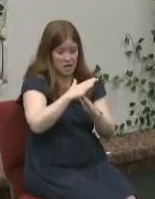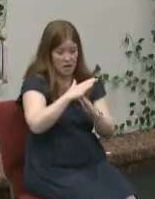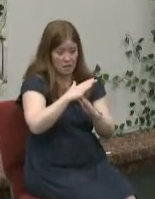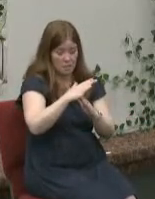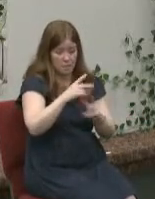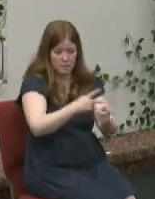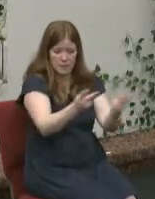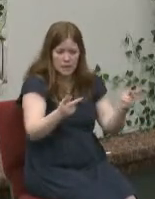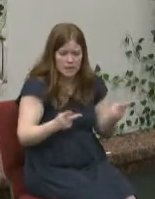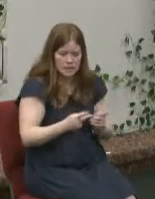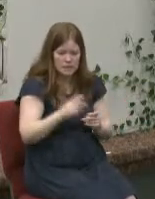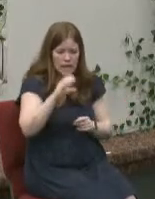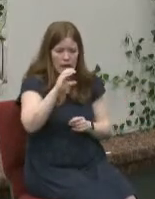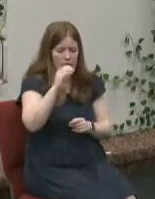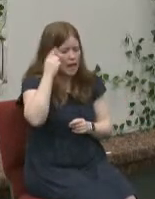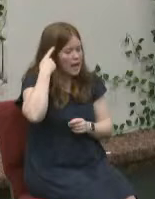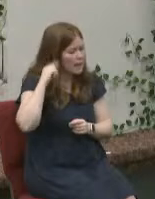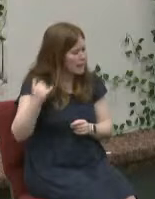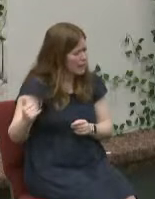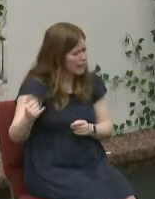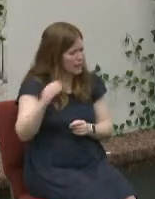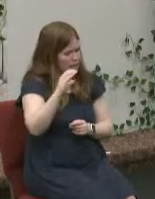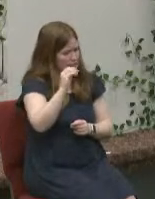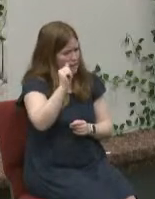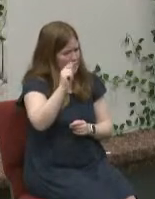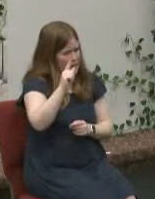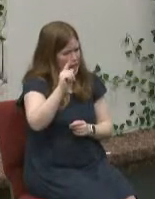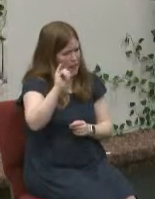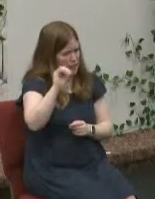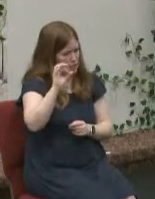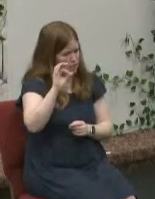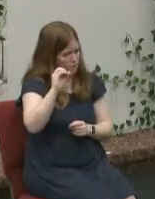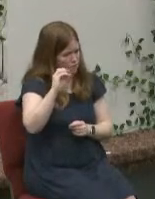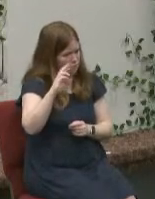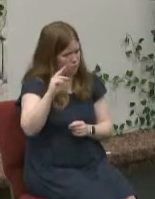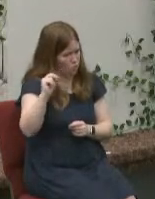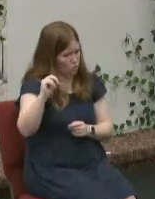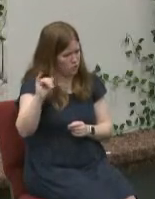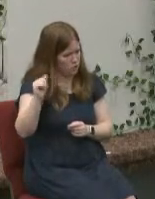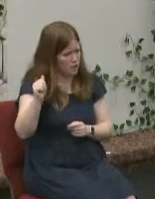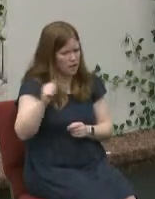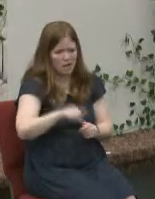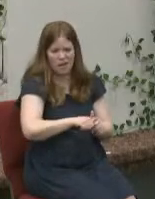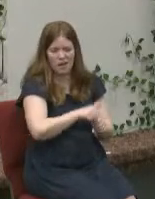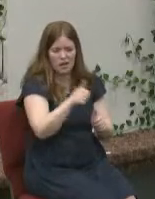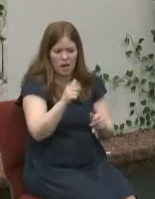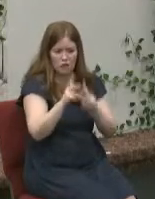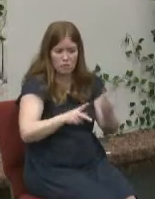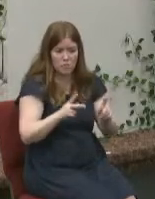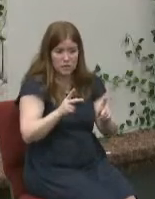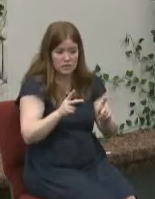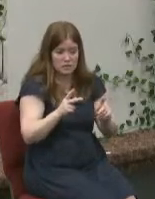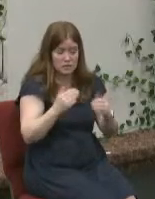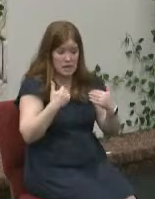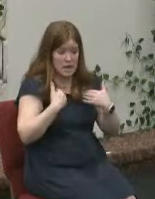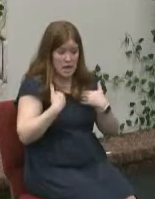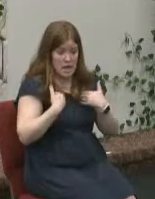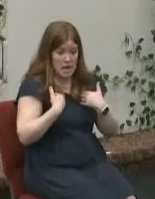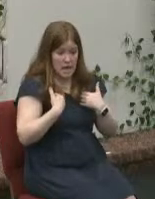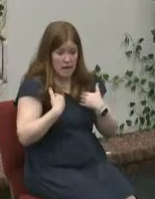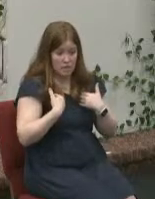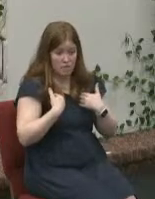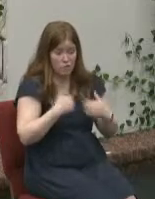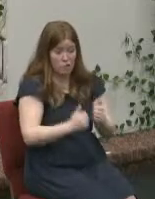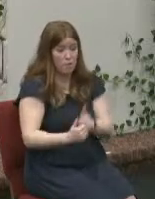california washington and missouri the article said this despite experiencing 90 of all of america's